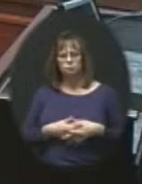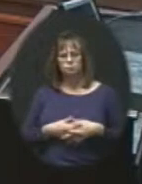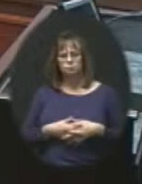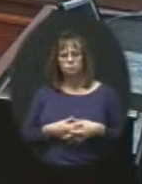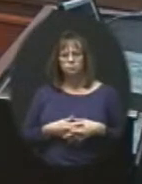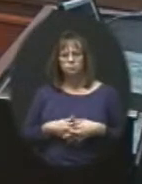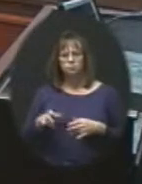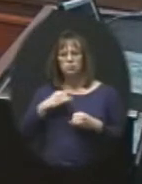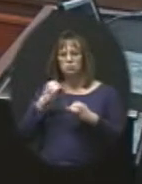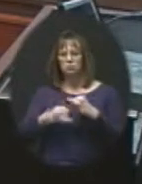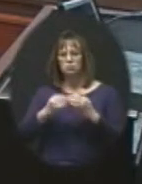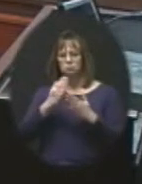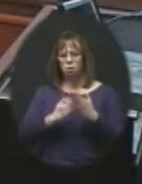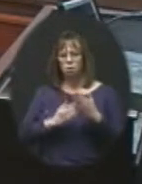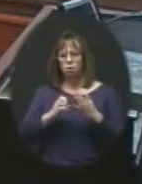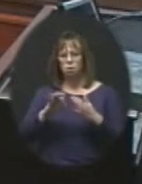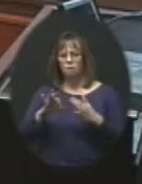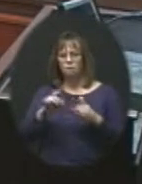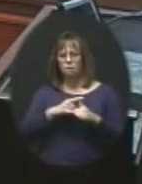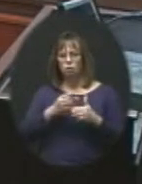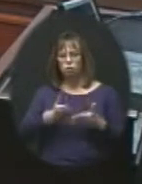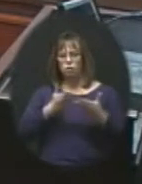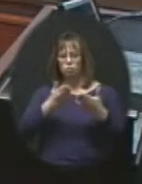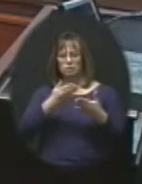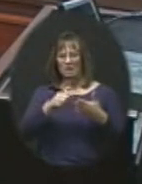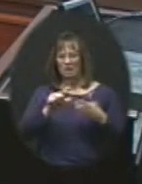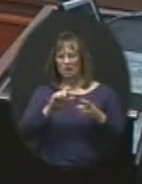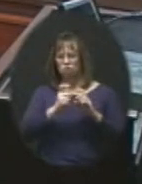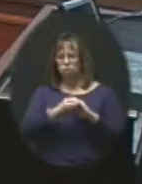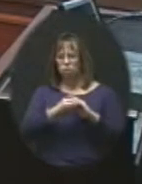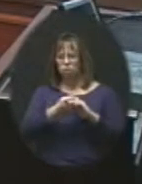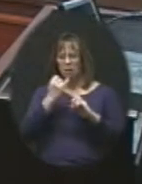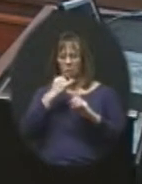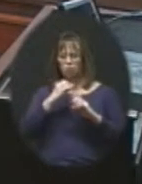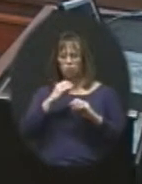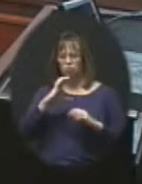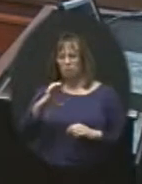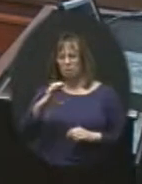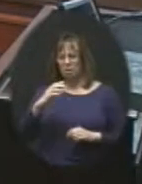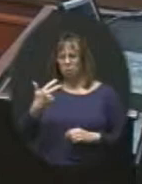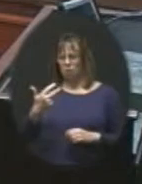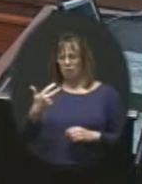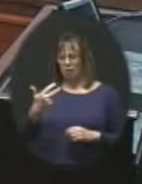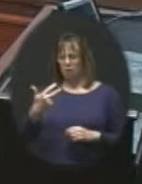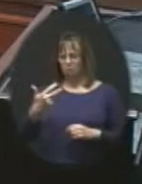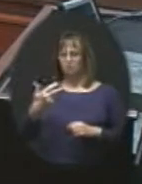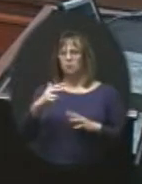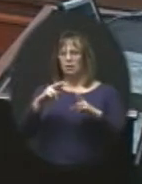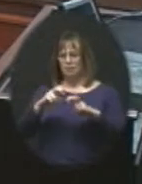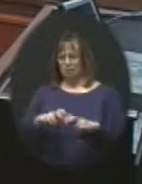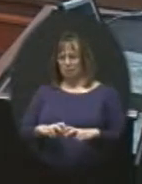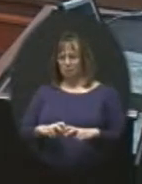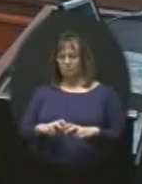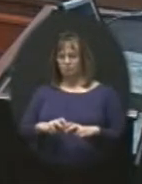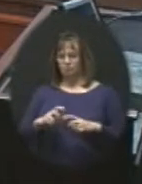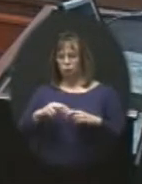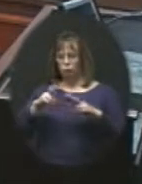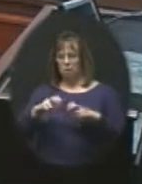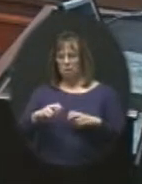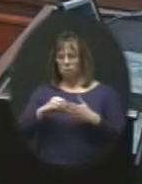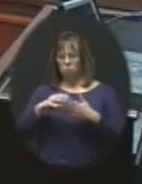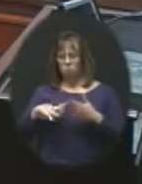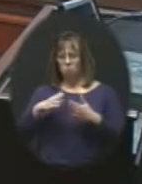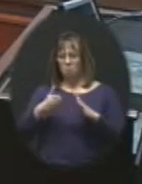And the last part of the first motion where there was any changes, if you go to C3, the assessment, to assess student